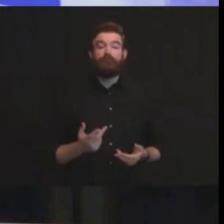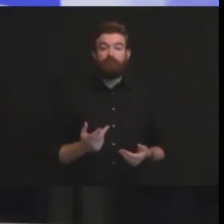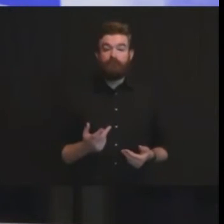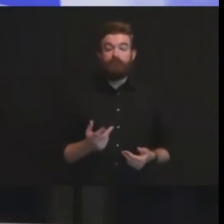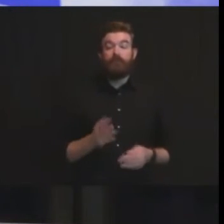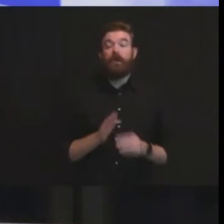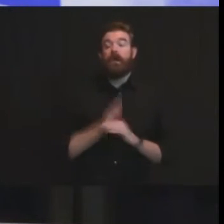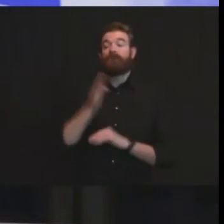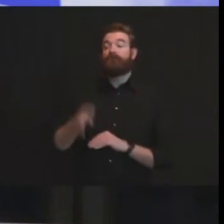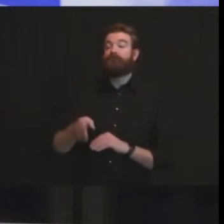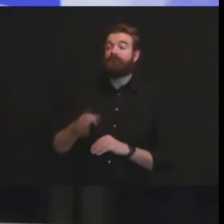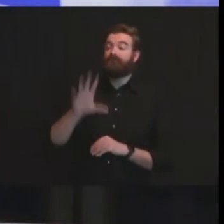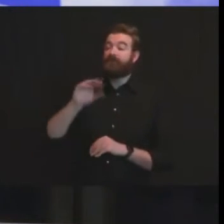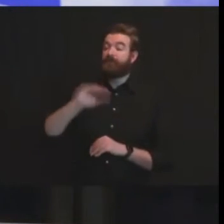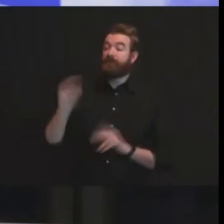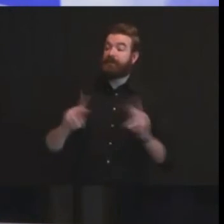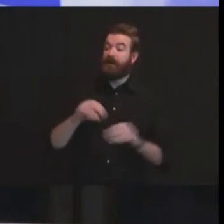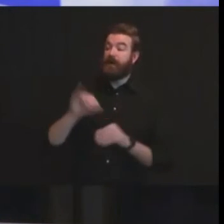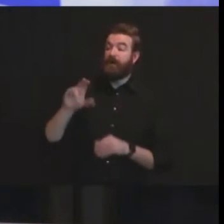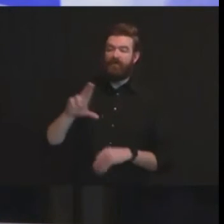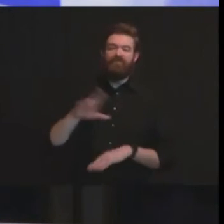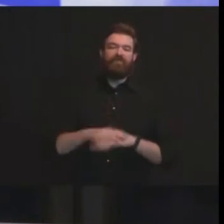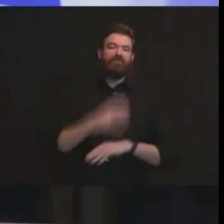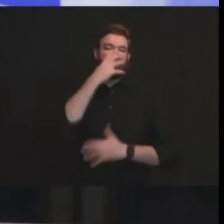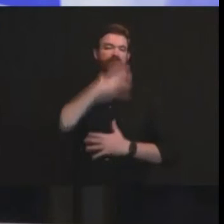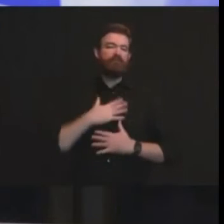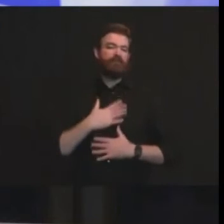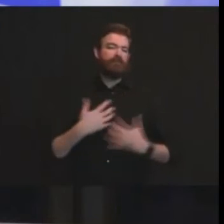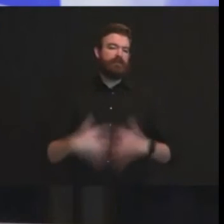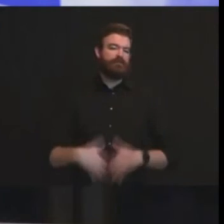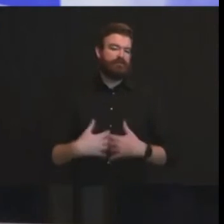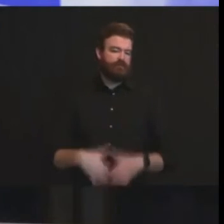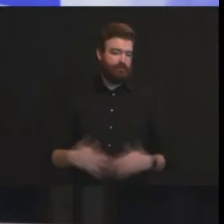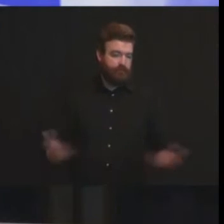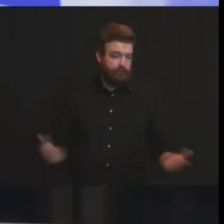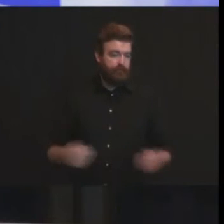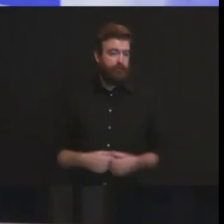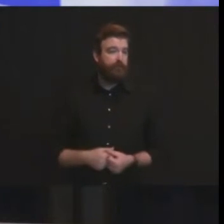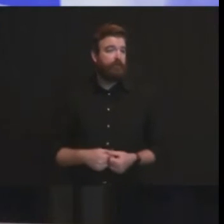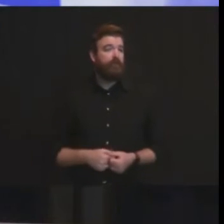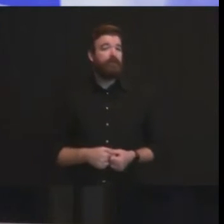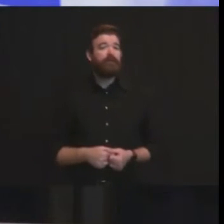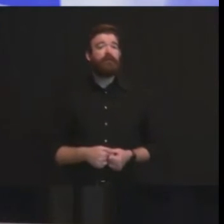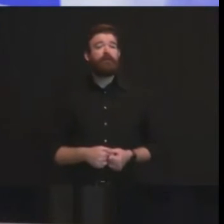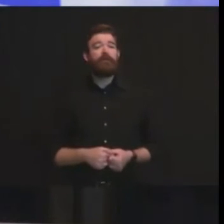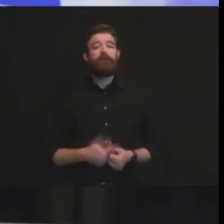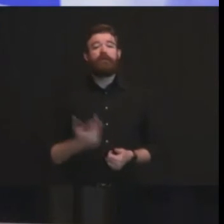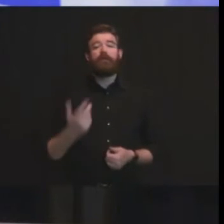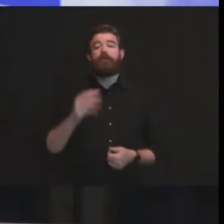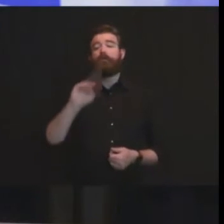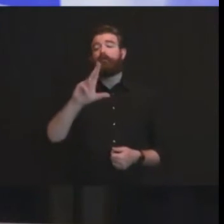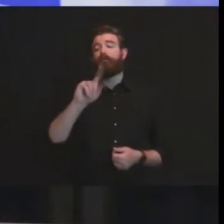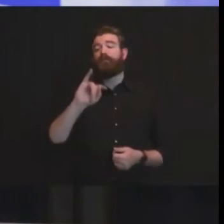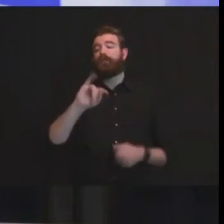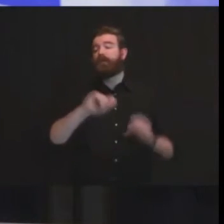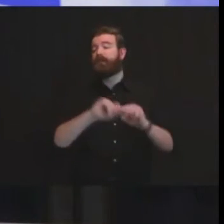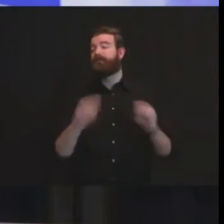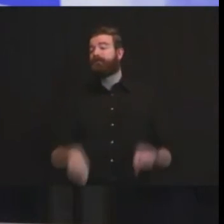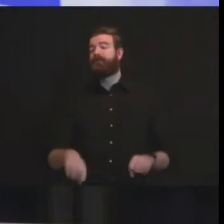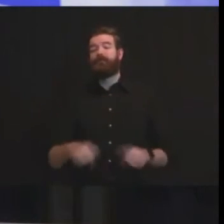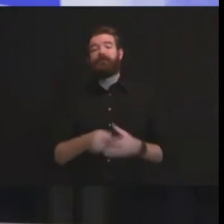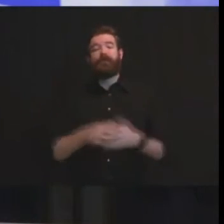fortunately there are no new reports of multi-system inflammatory syndrome in children